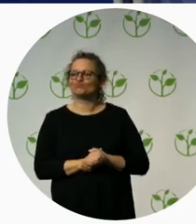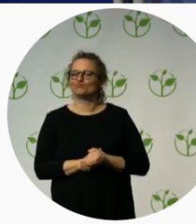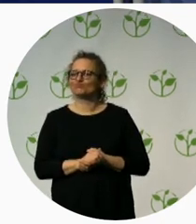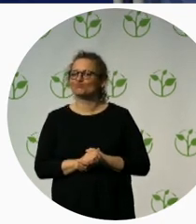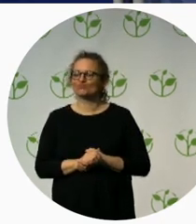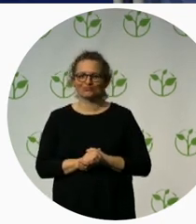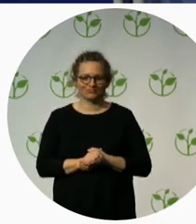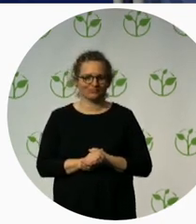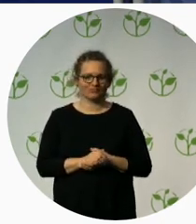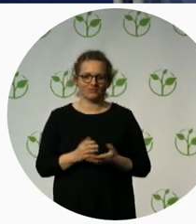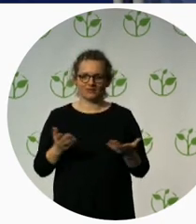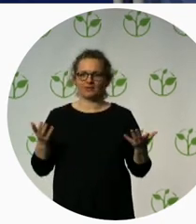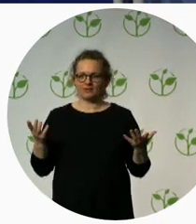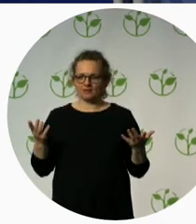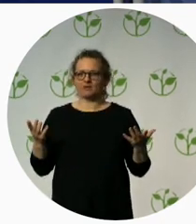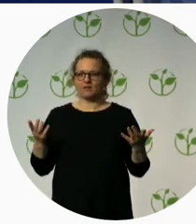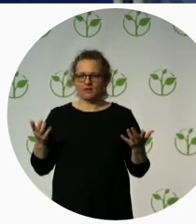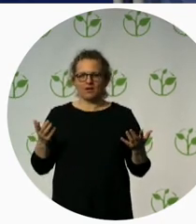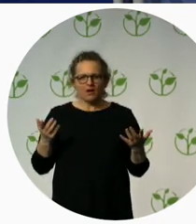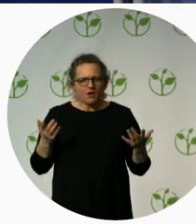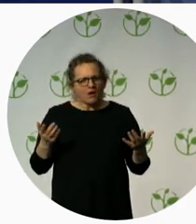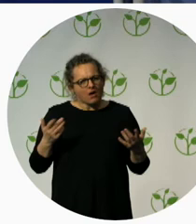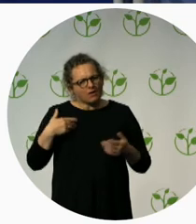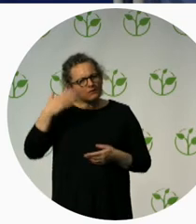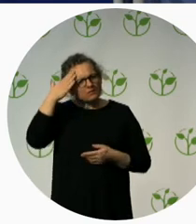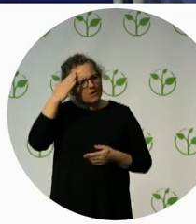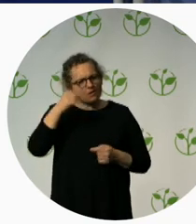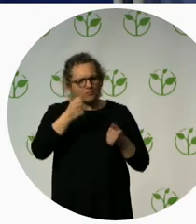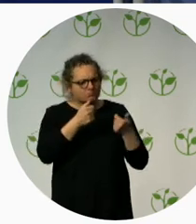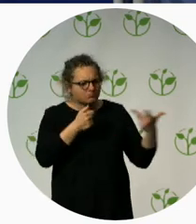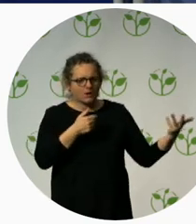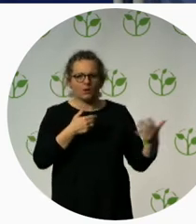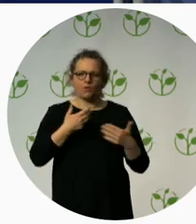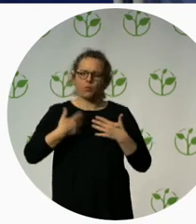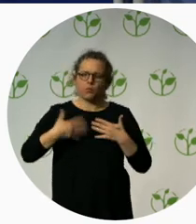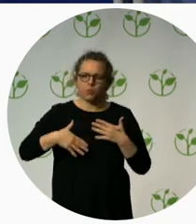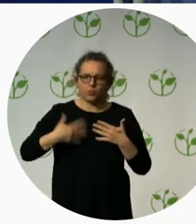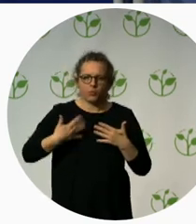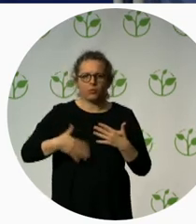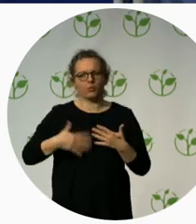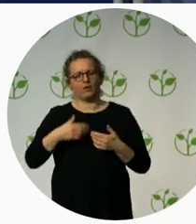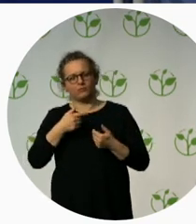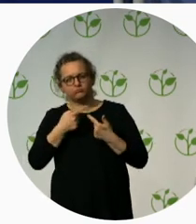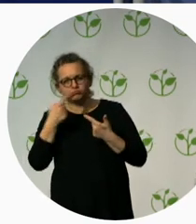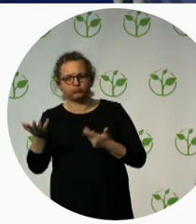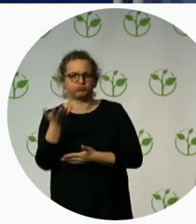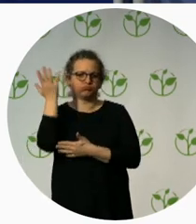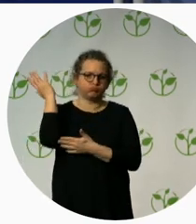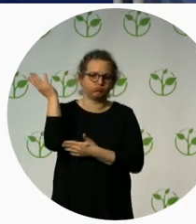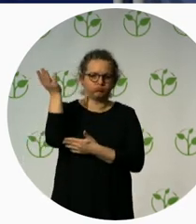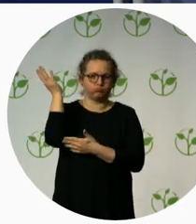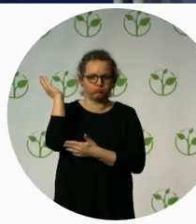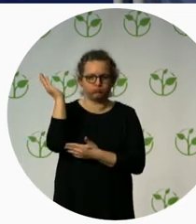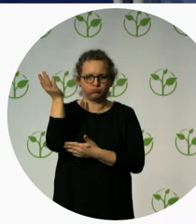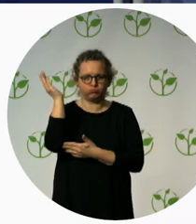cooperation. Tourism as a business is about cooperation and involvement of many different